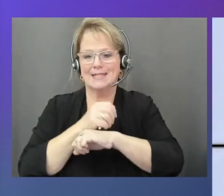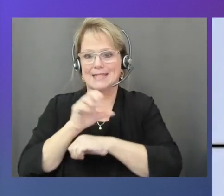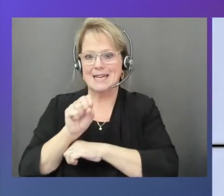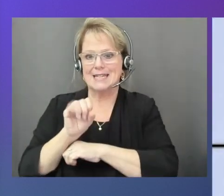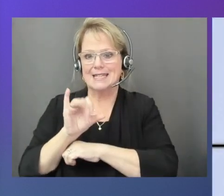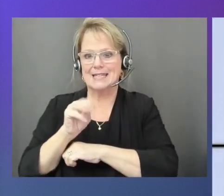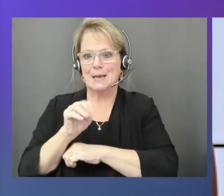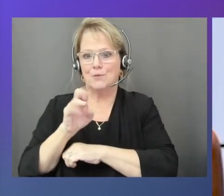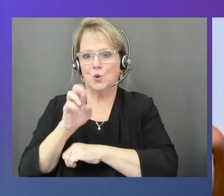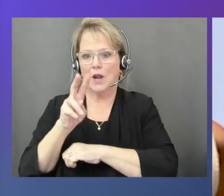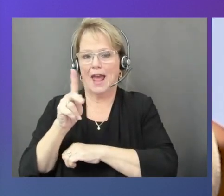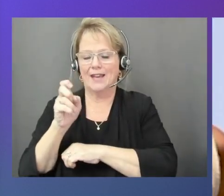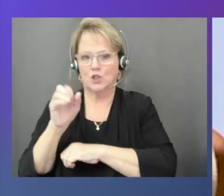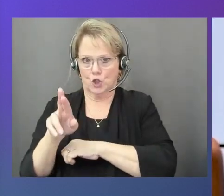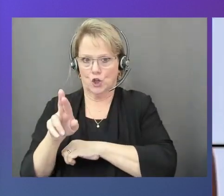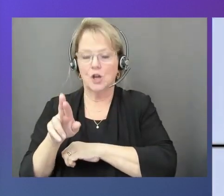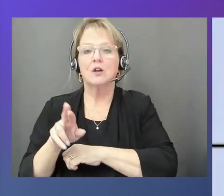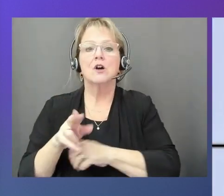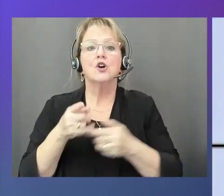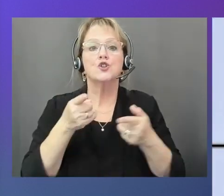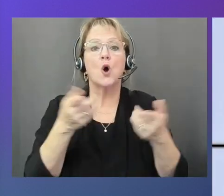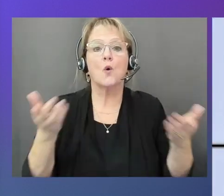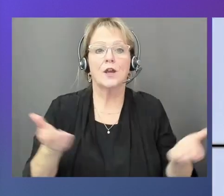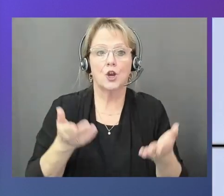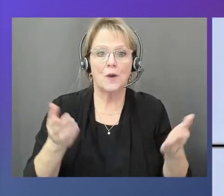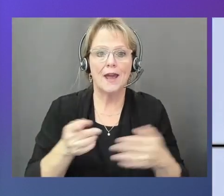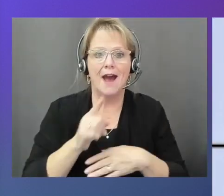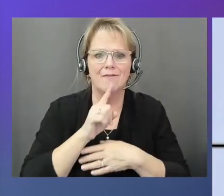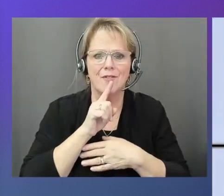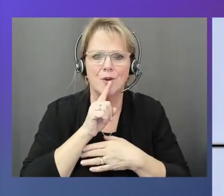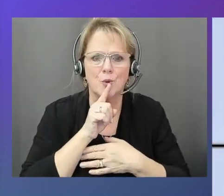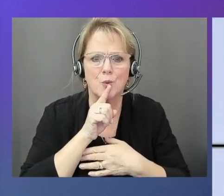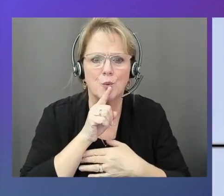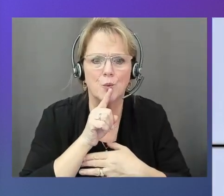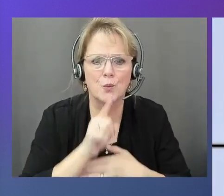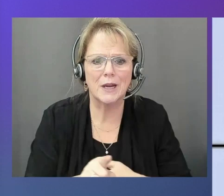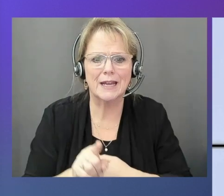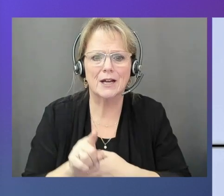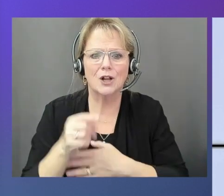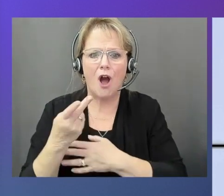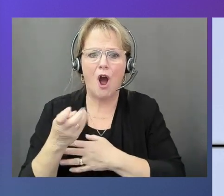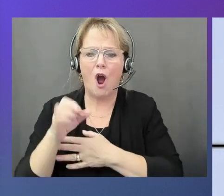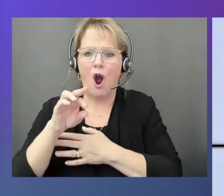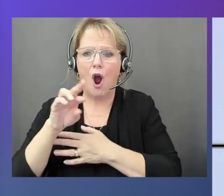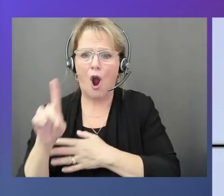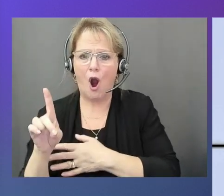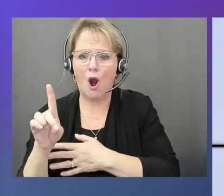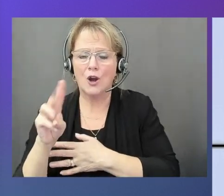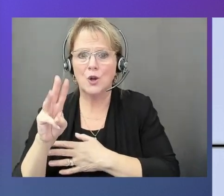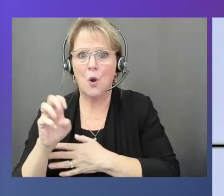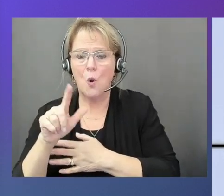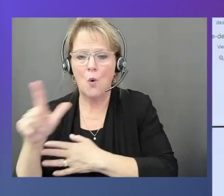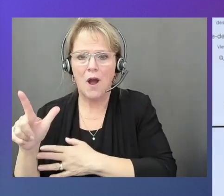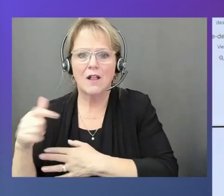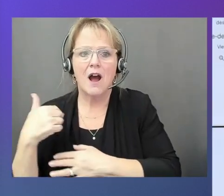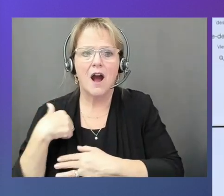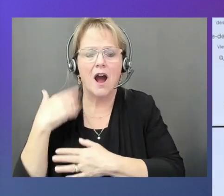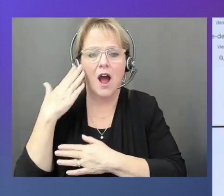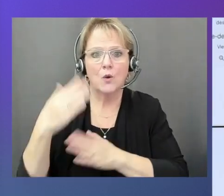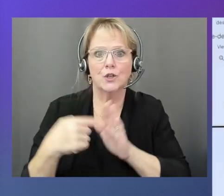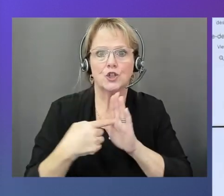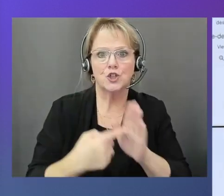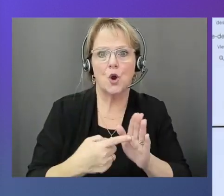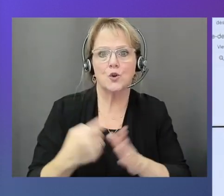the real hardware. For example, I will show you one from NXP. This is